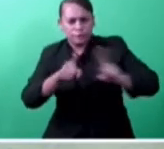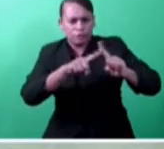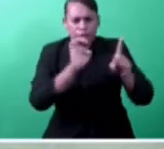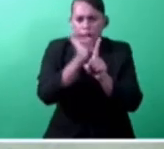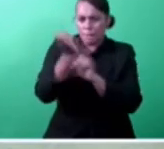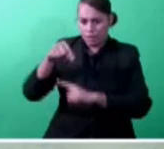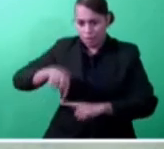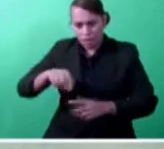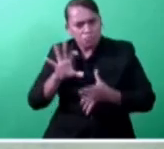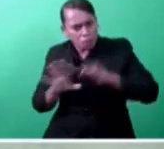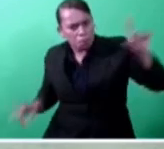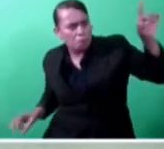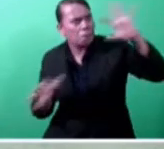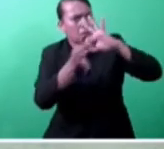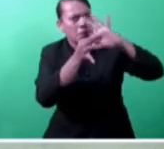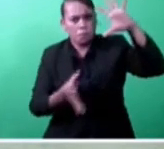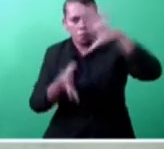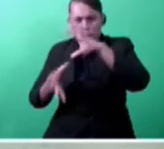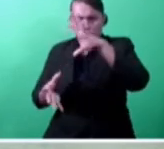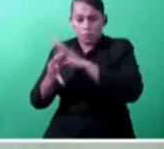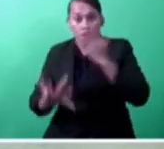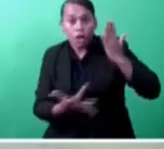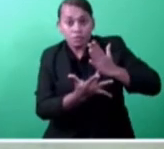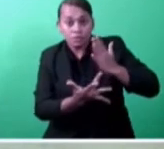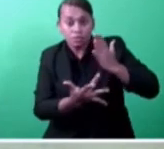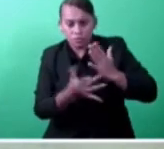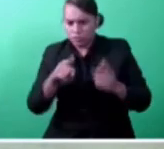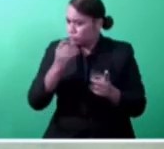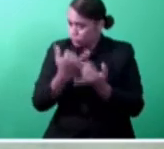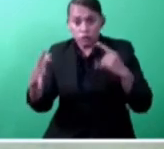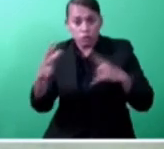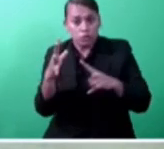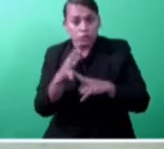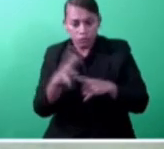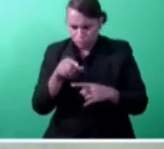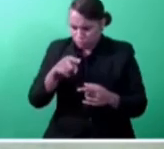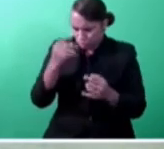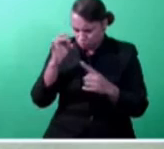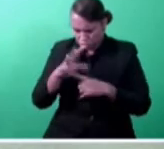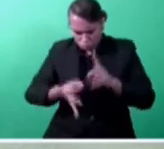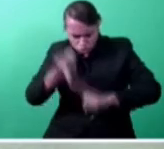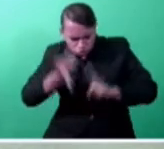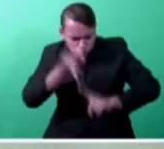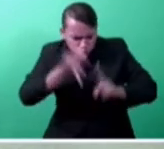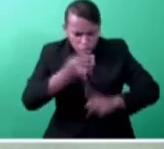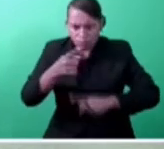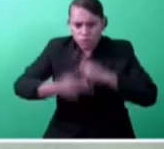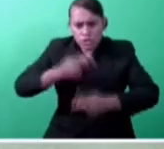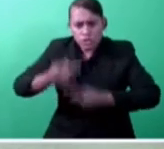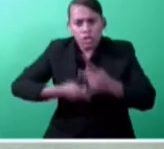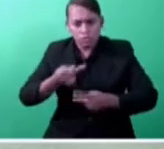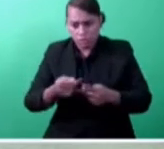Digitalization is a crucial component of improving processes and procedures. This year, the submission